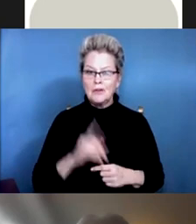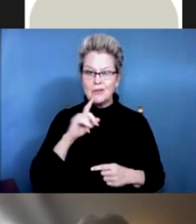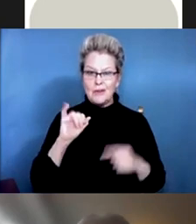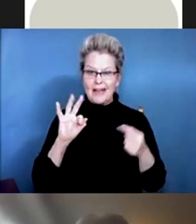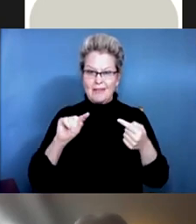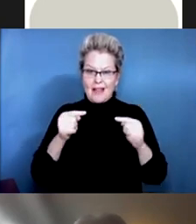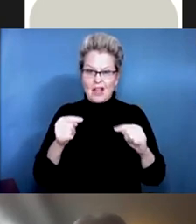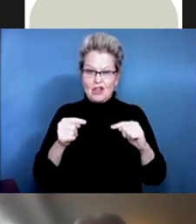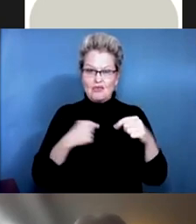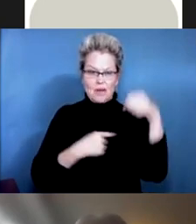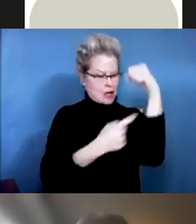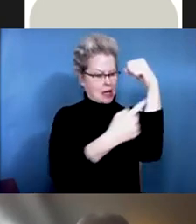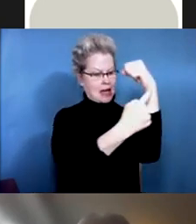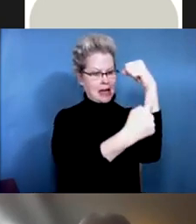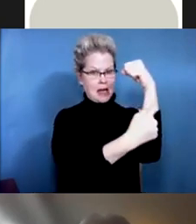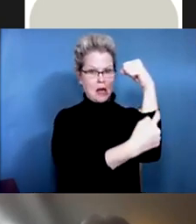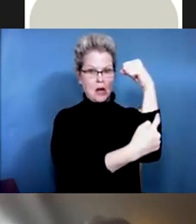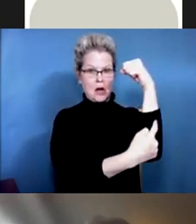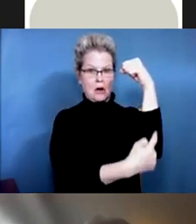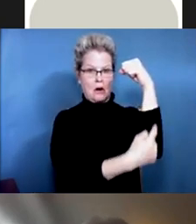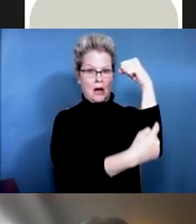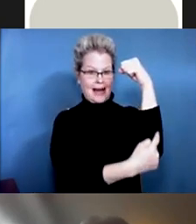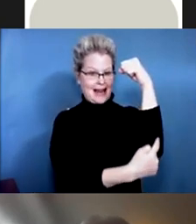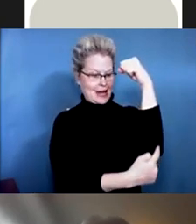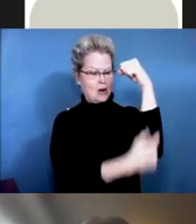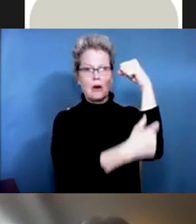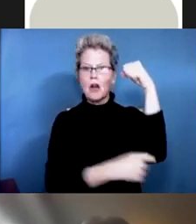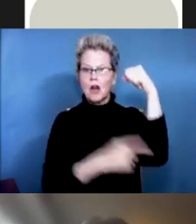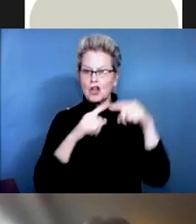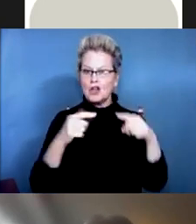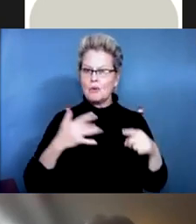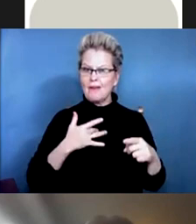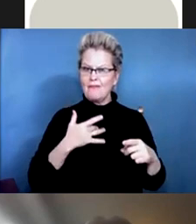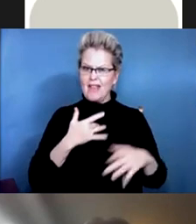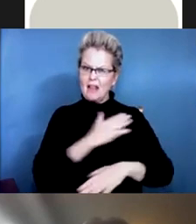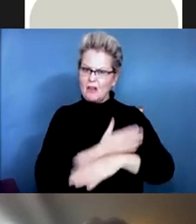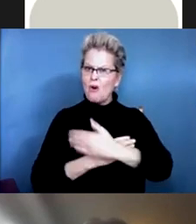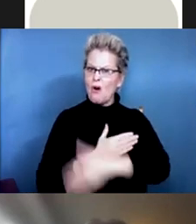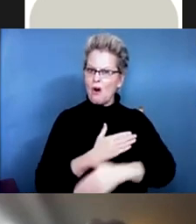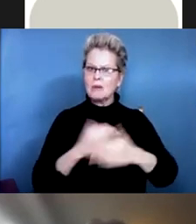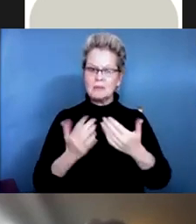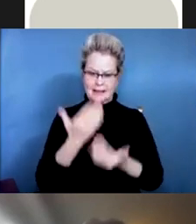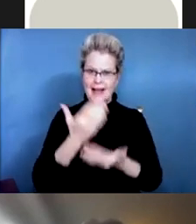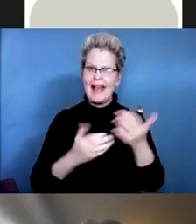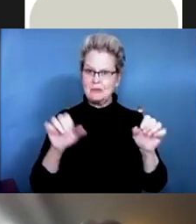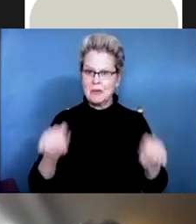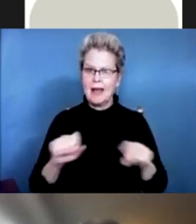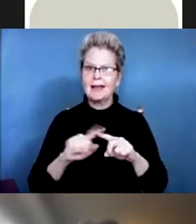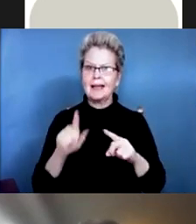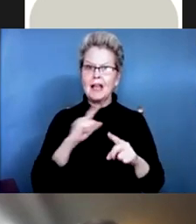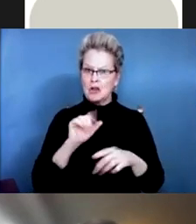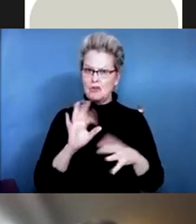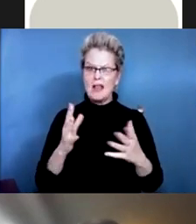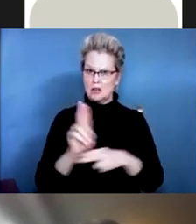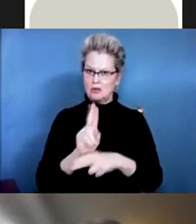you get more and more sensation and more and more function in your arms into your hands. Once your